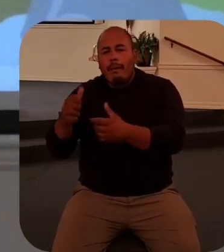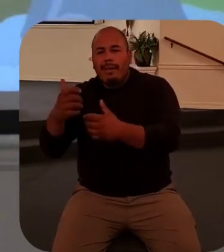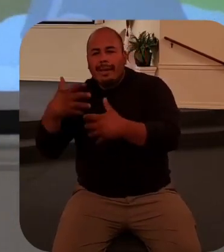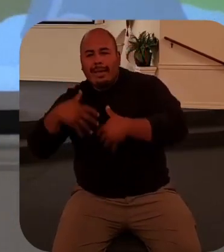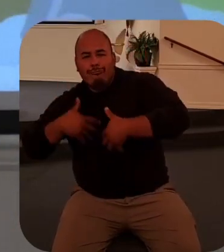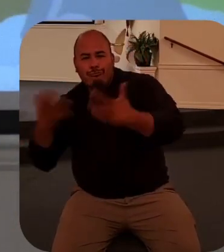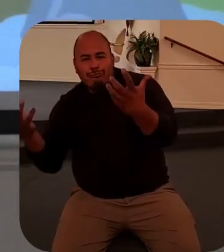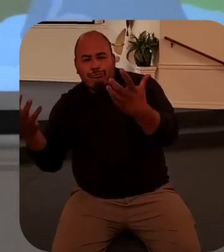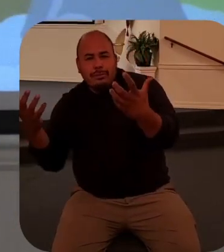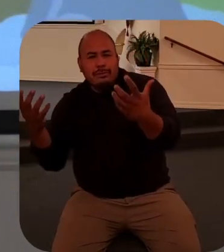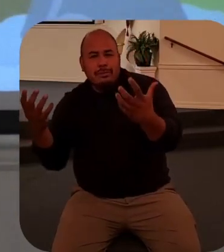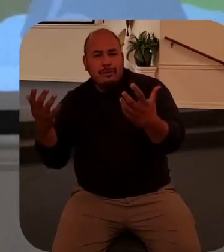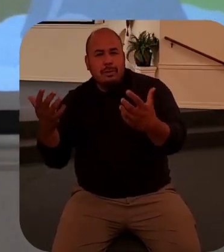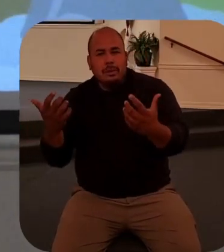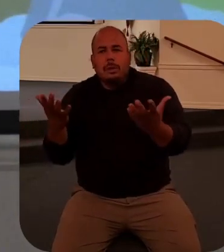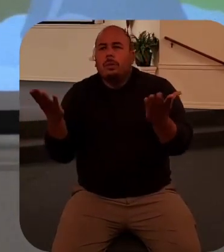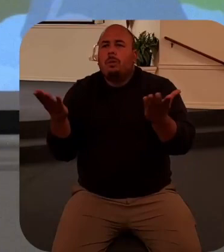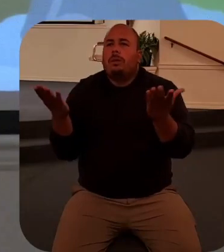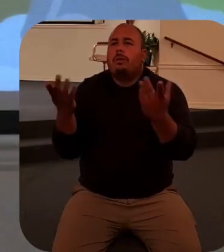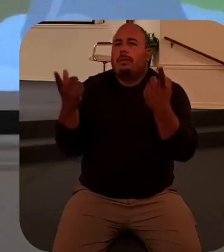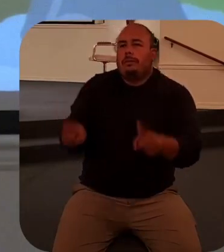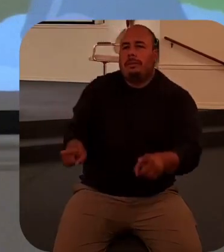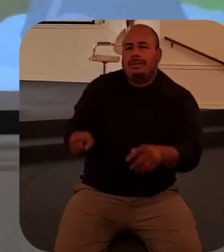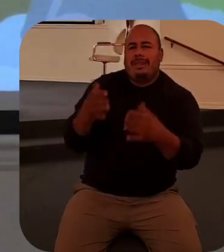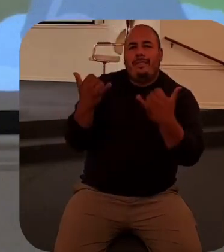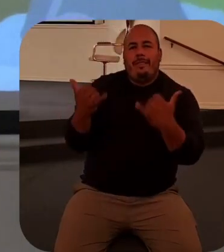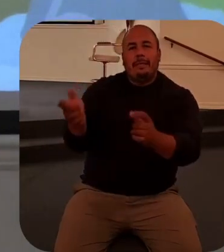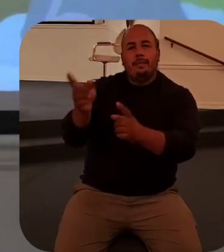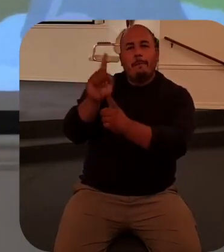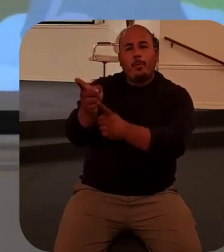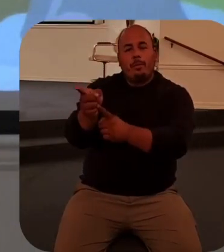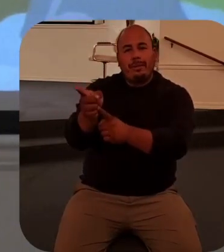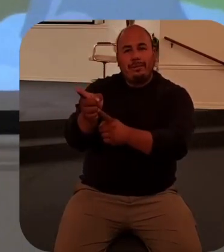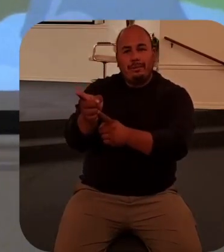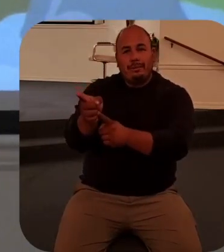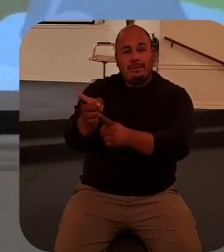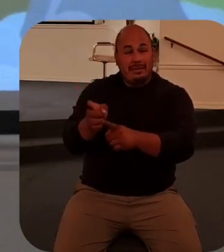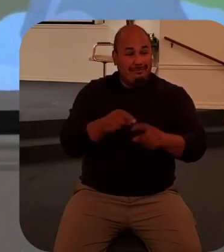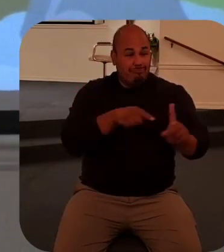about this moment as they led him to Lazarus his tomb